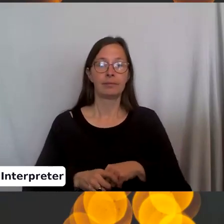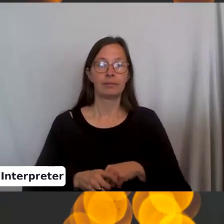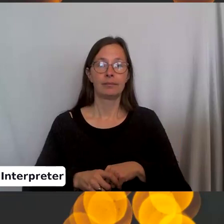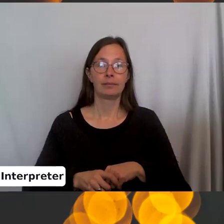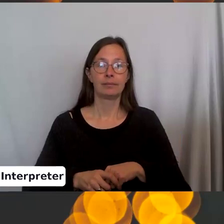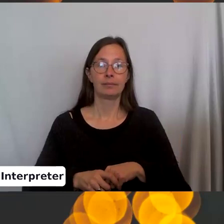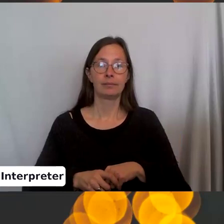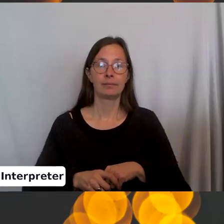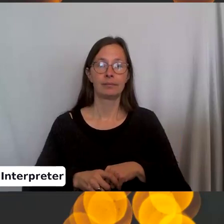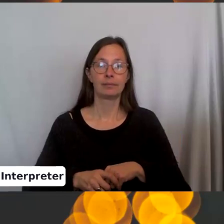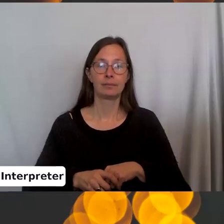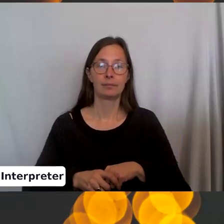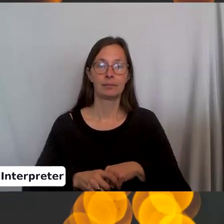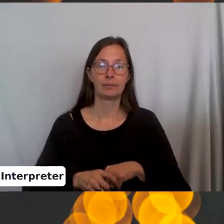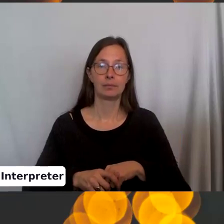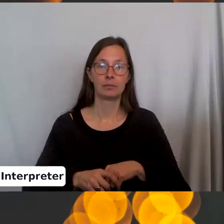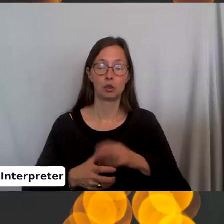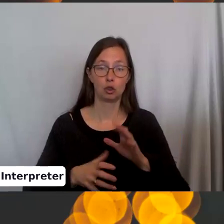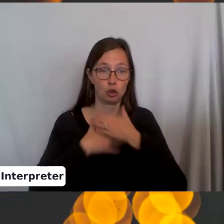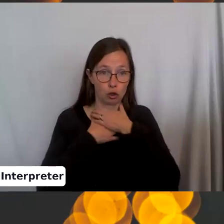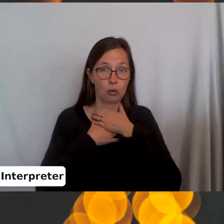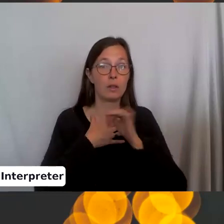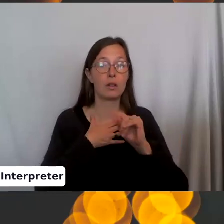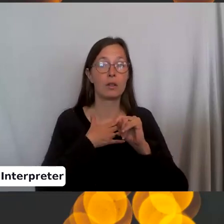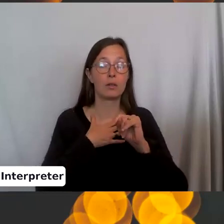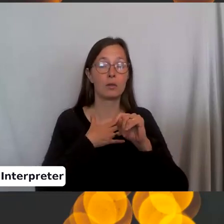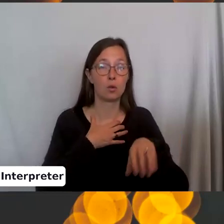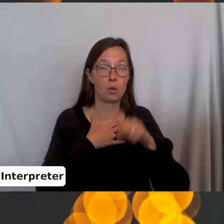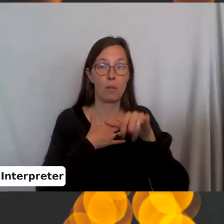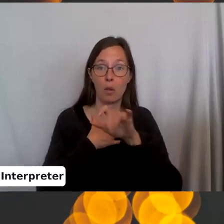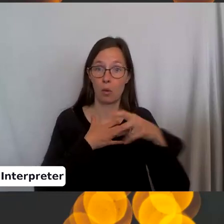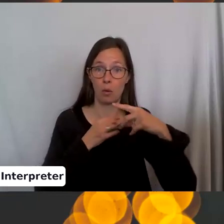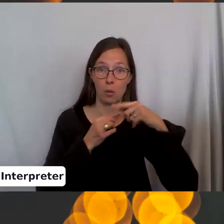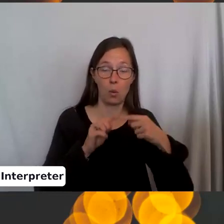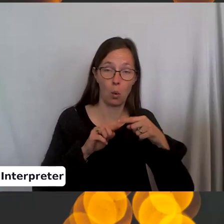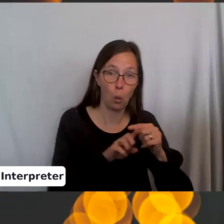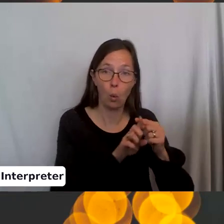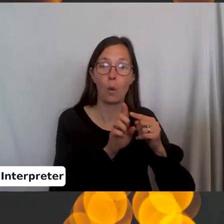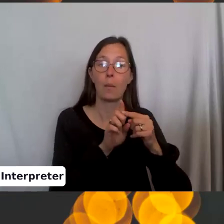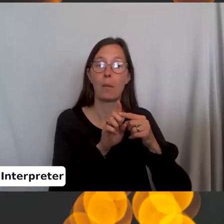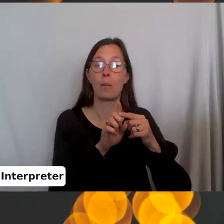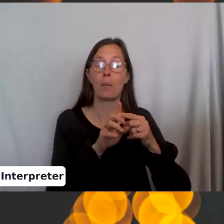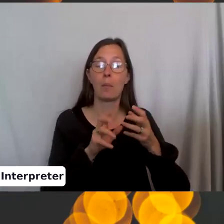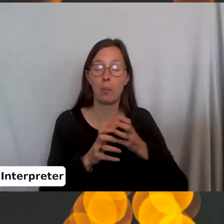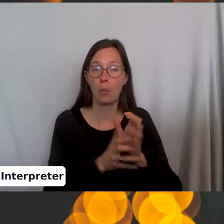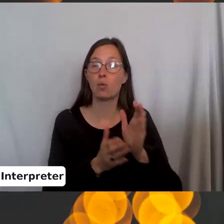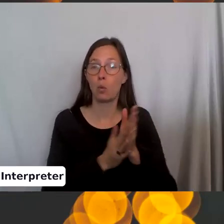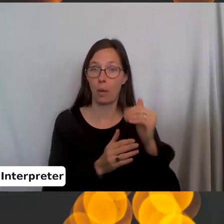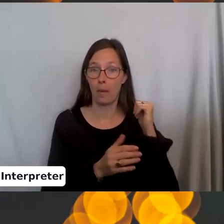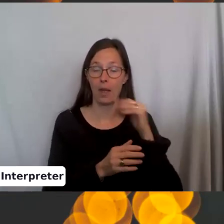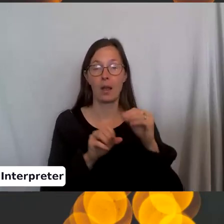Push the yarn over. Strangle it. Grab the loop. Push it back through the back side. Pull it off.